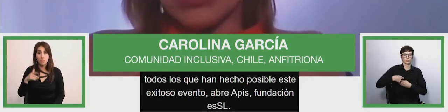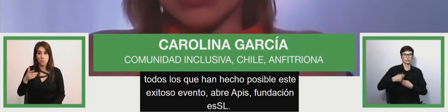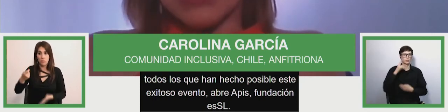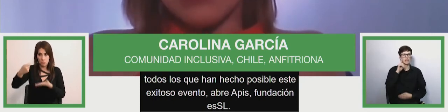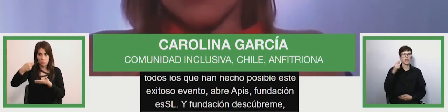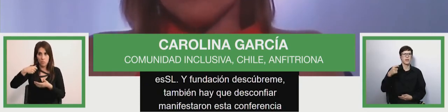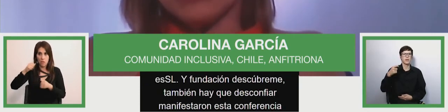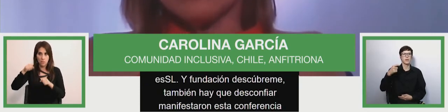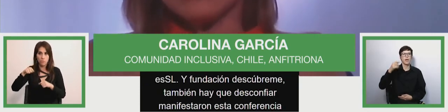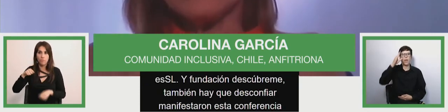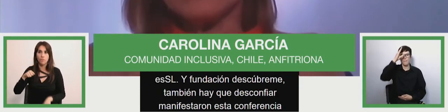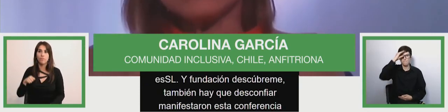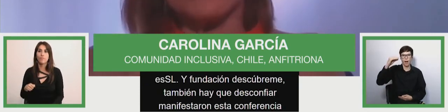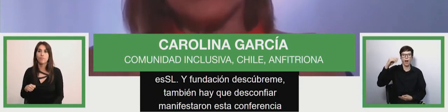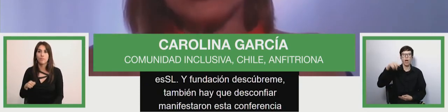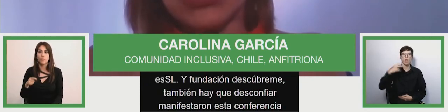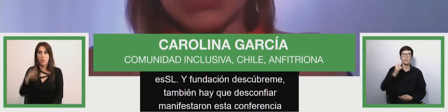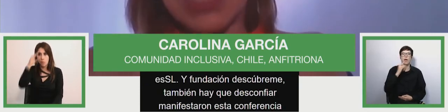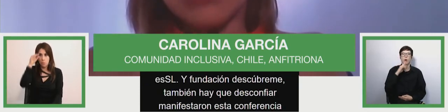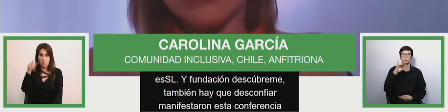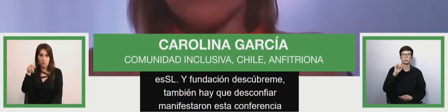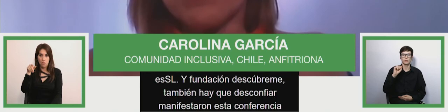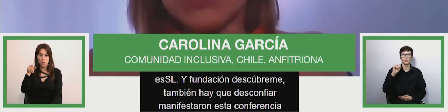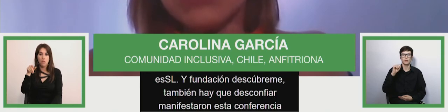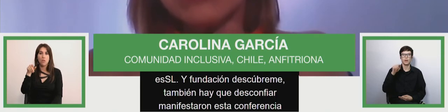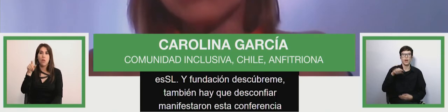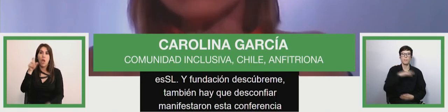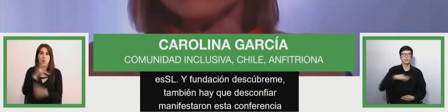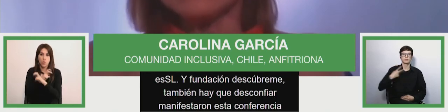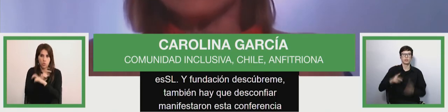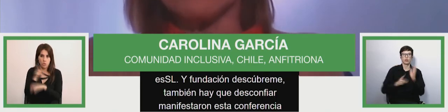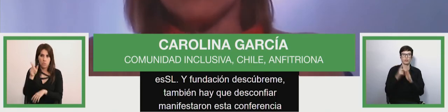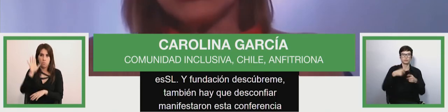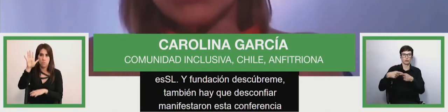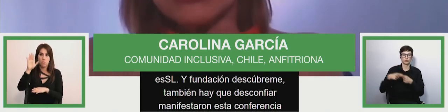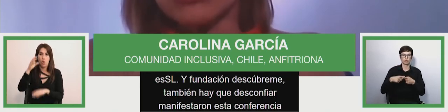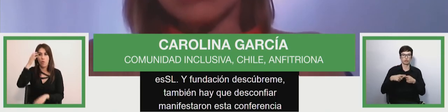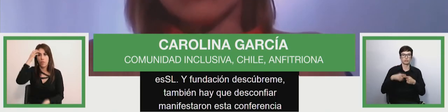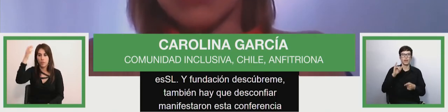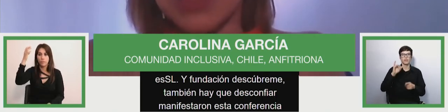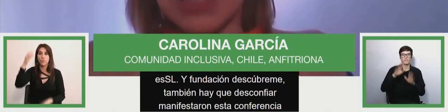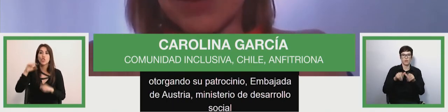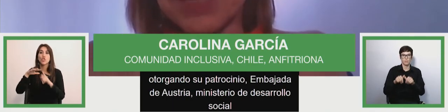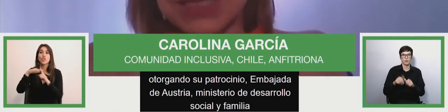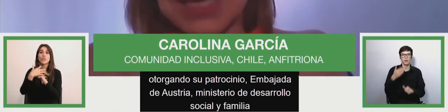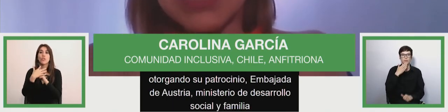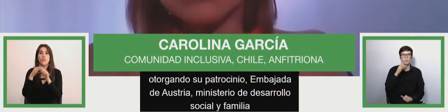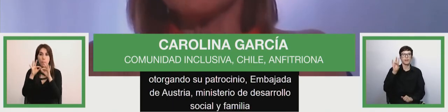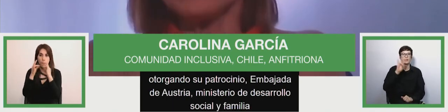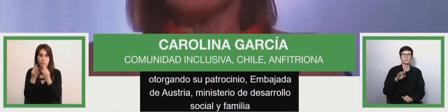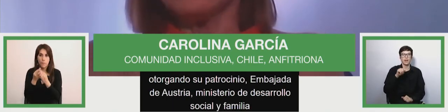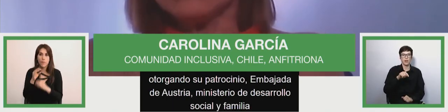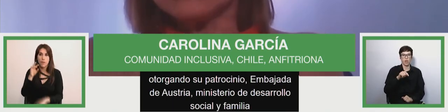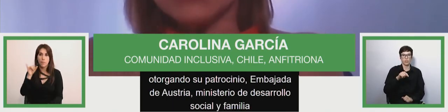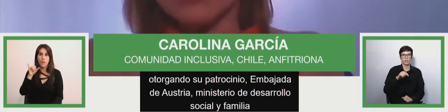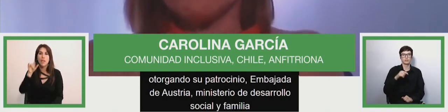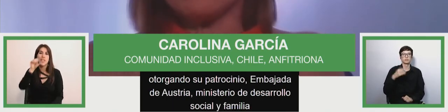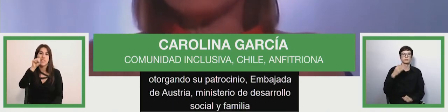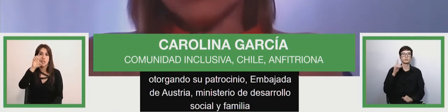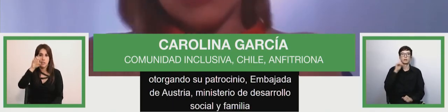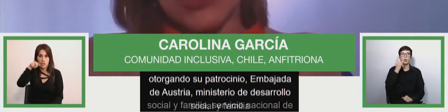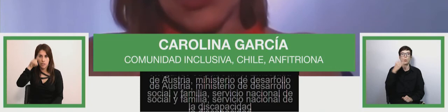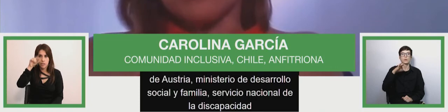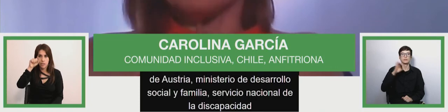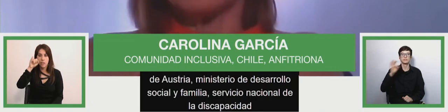austrian university ministry of social development and family national service of discapacity